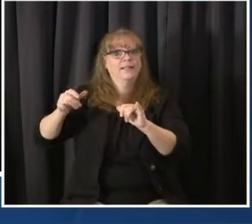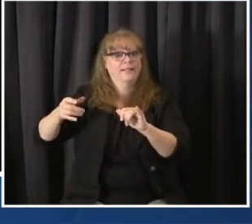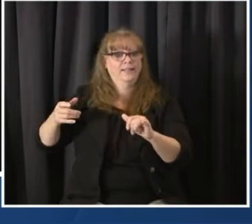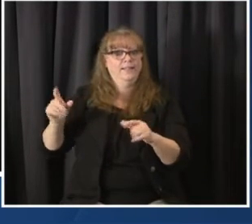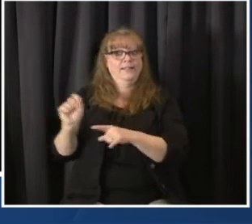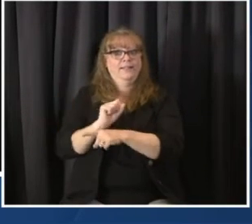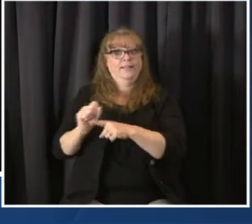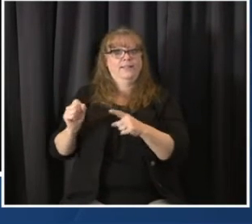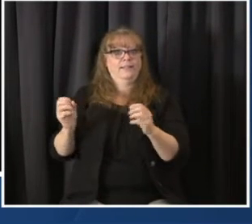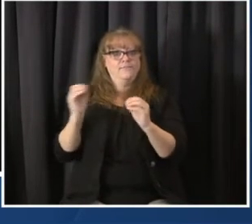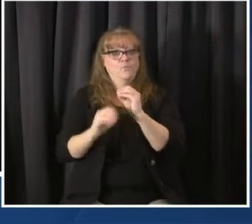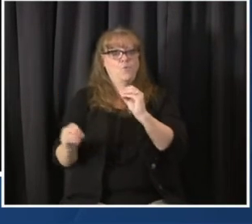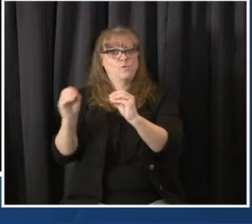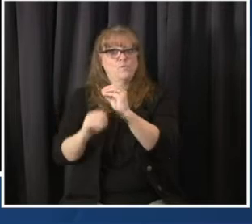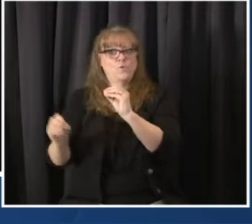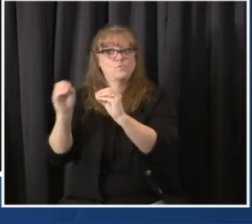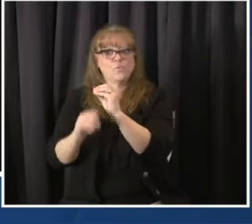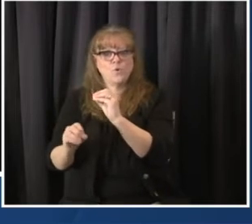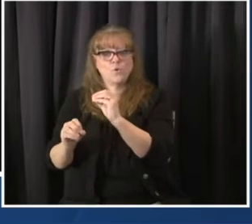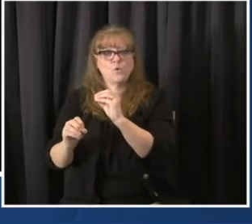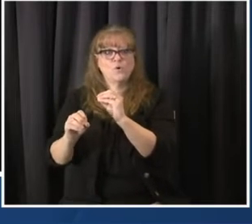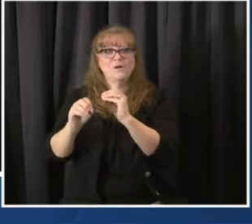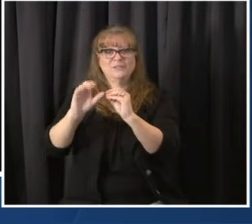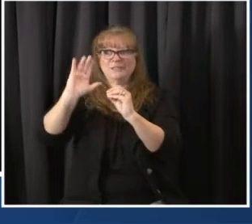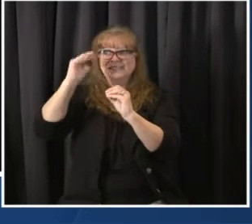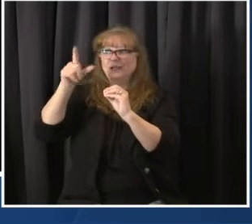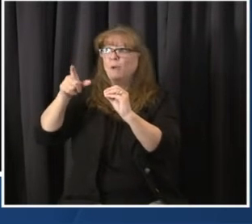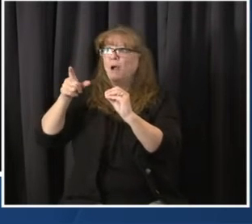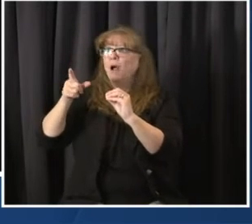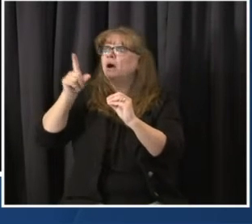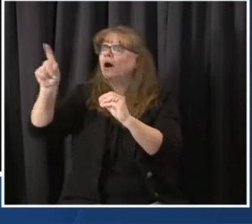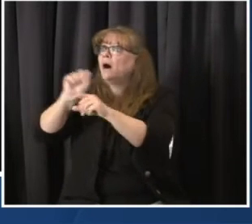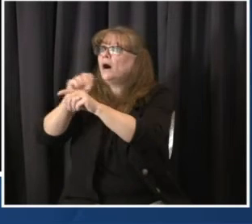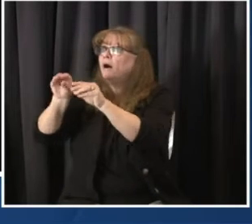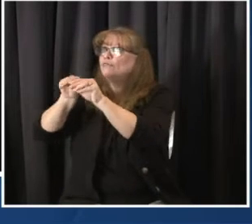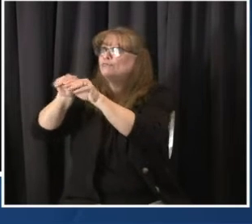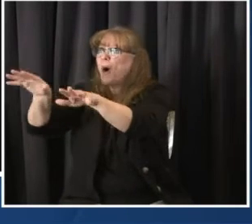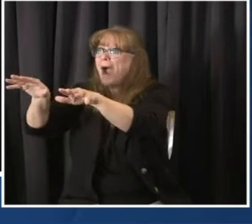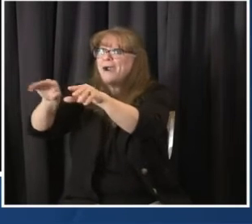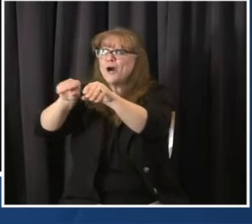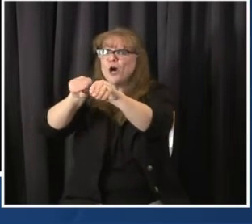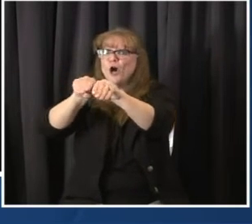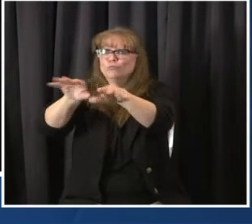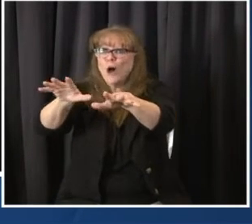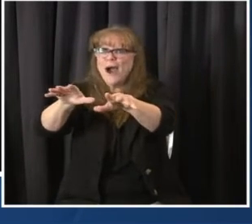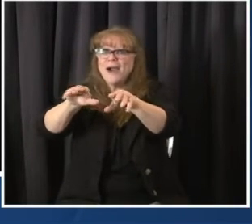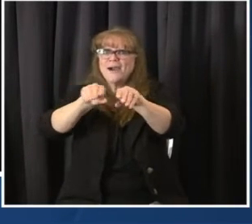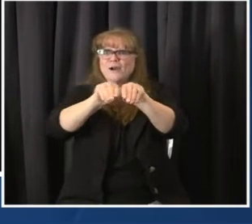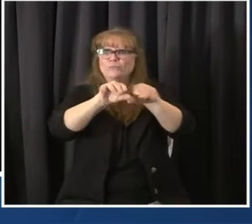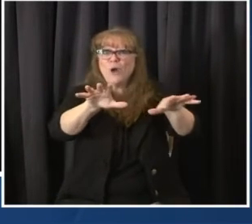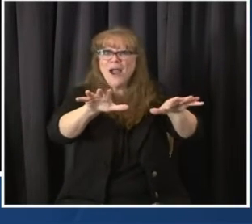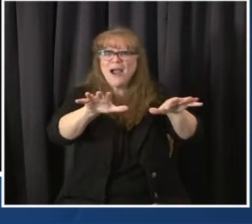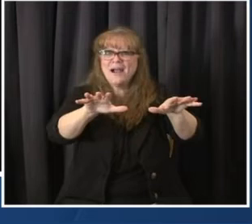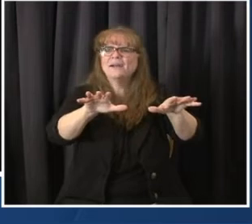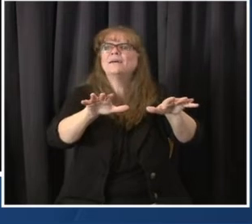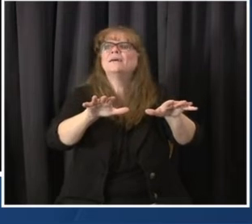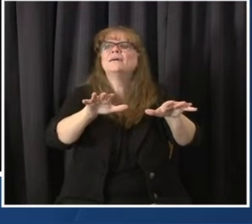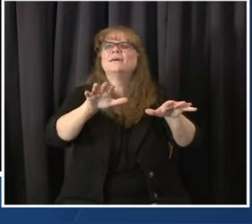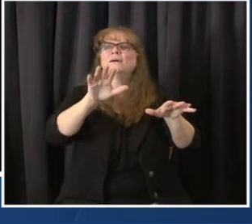to transmit infection to each other. So, contacts between individuals continue to be high risk in the state. Next slide.